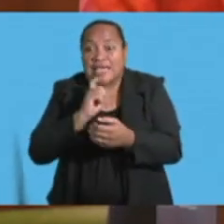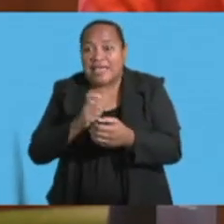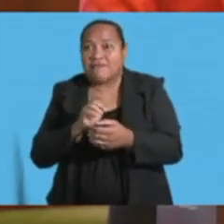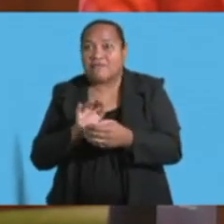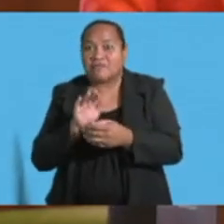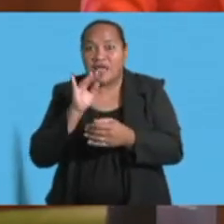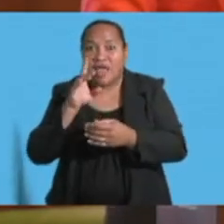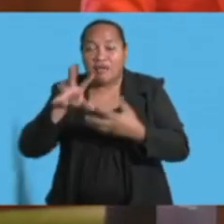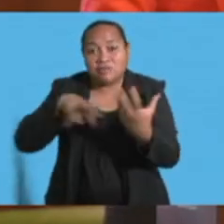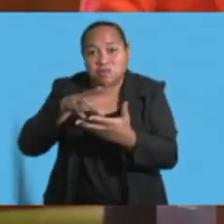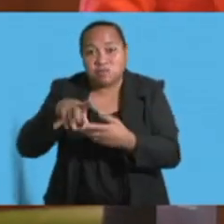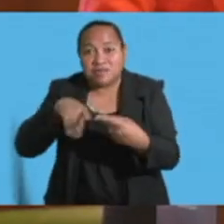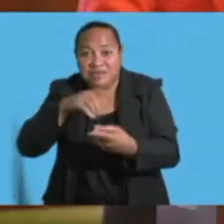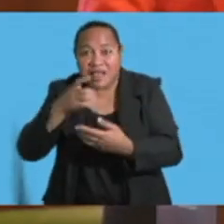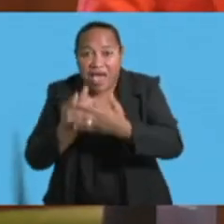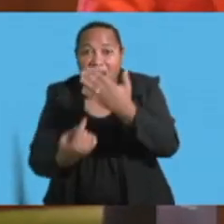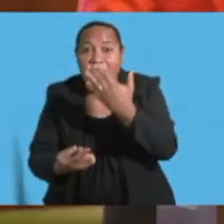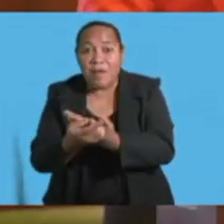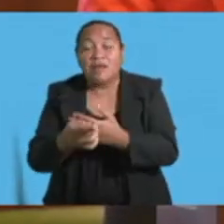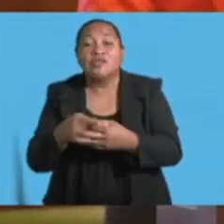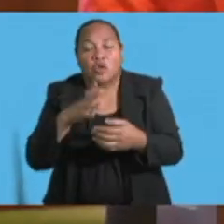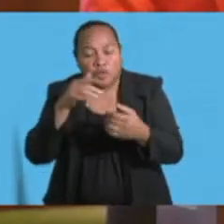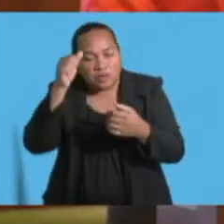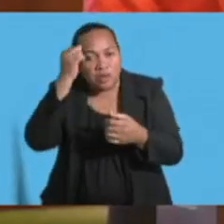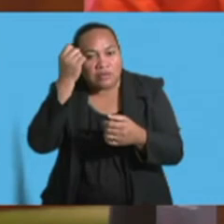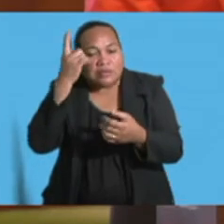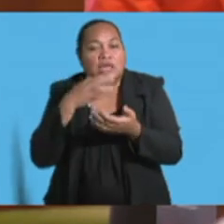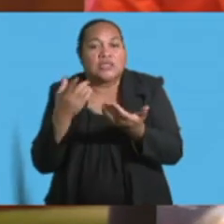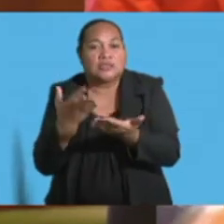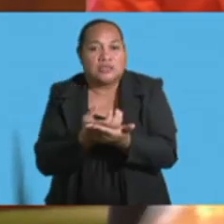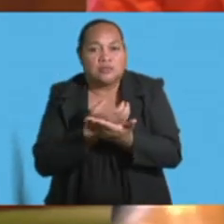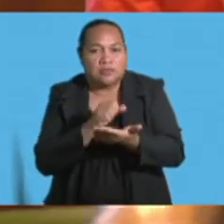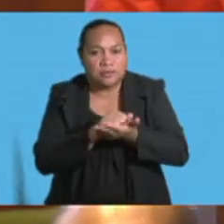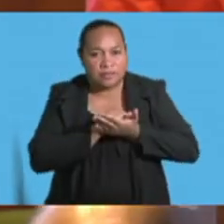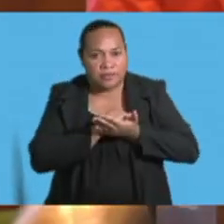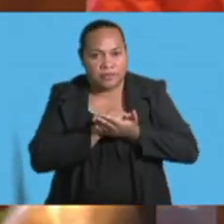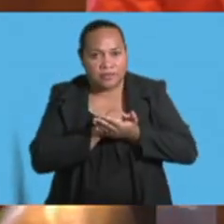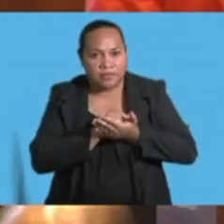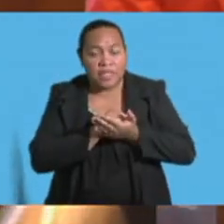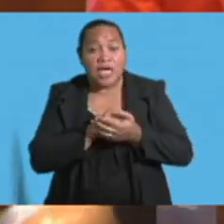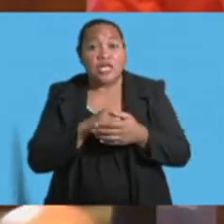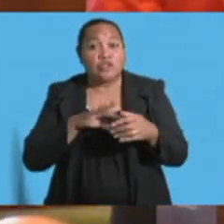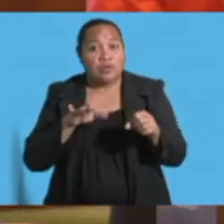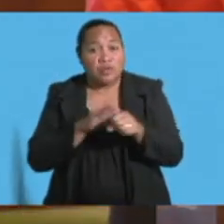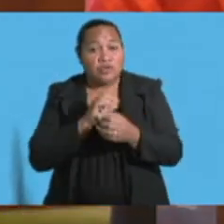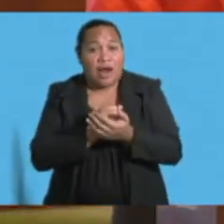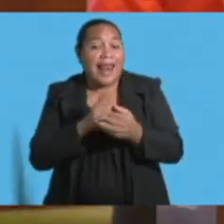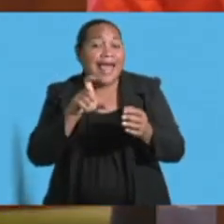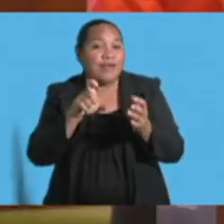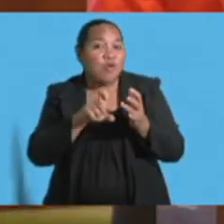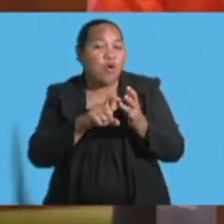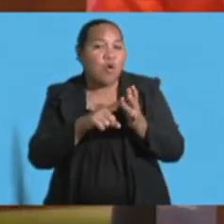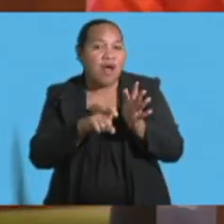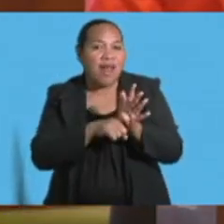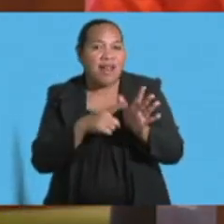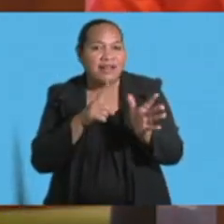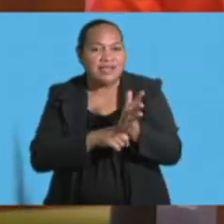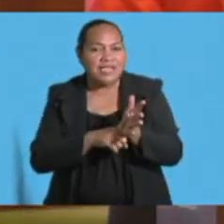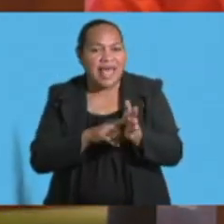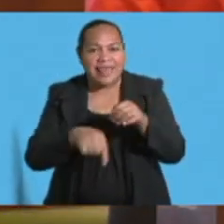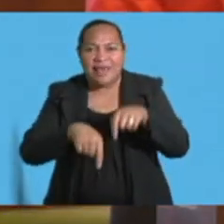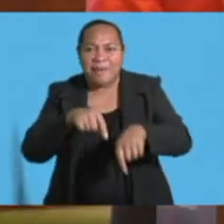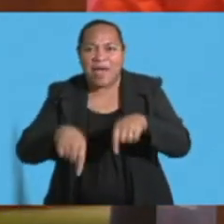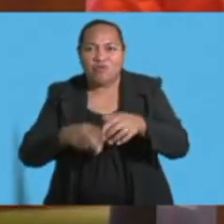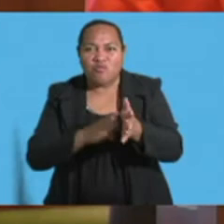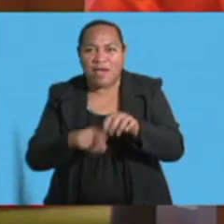To explain this in simpler terms, Madam Speaker, it is a well-known fact that wetland systems like corals and mangroves reduce the